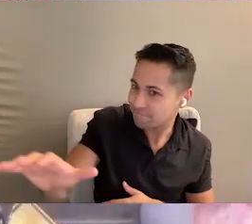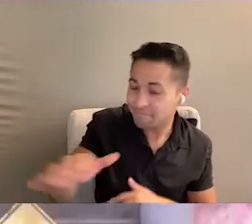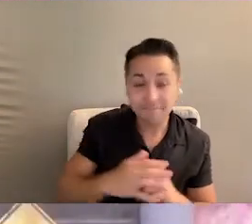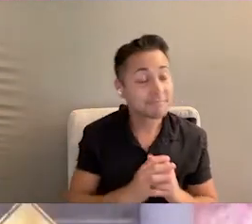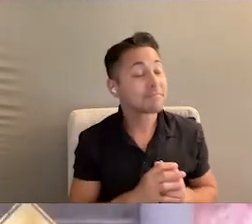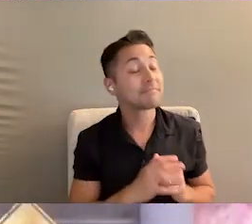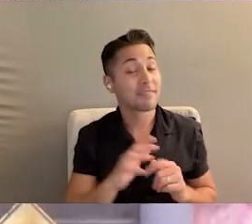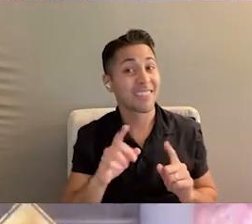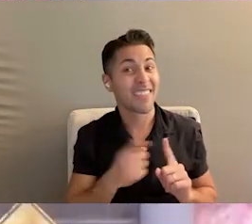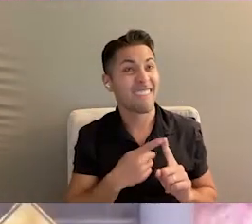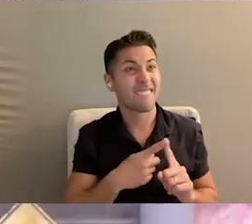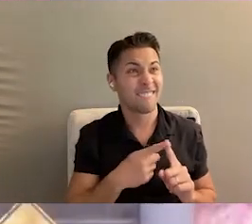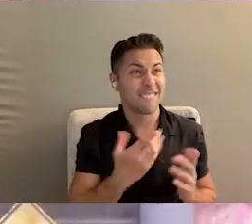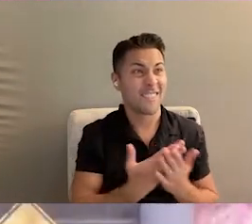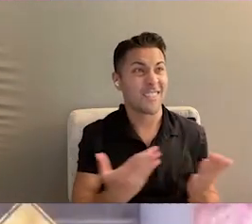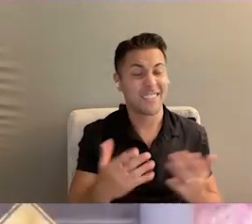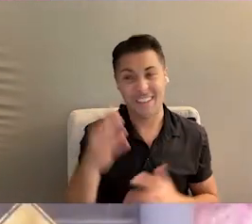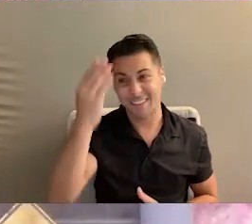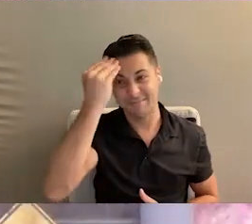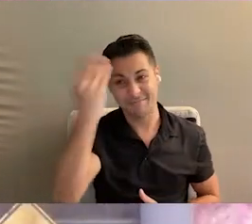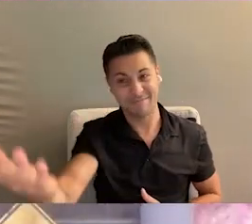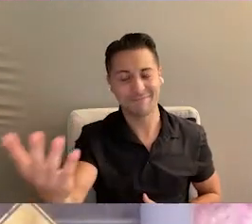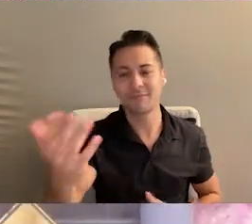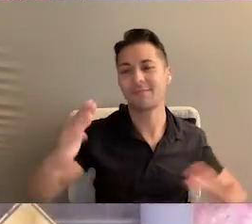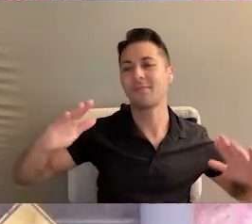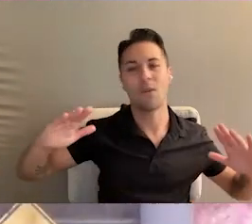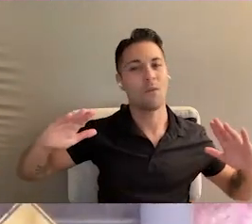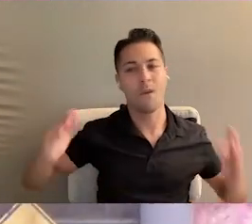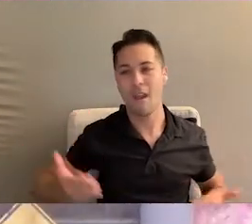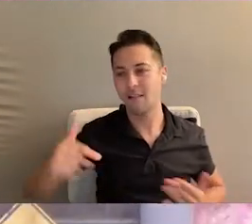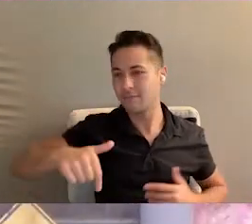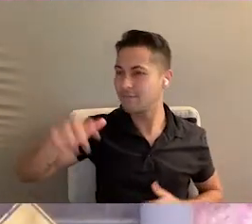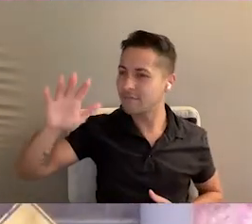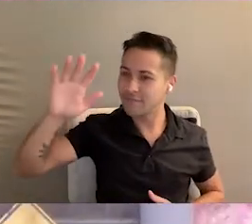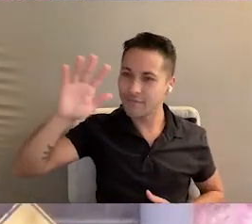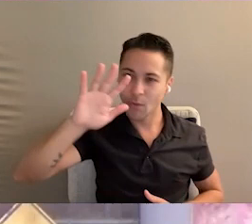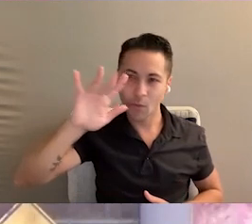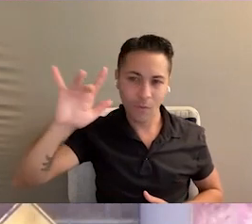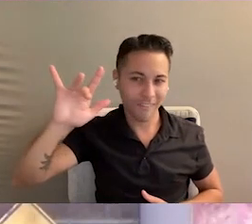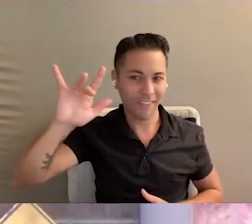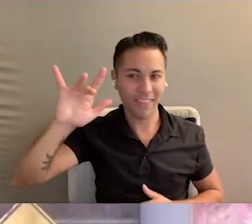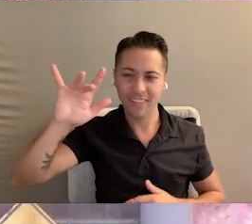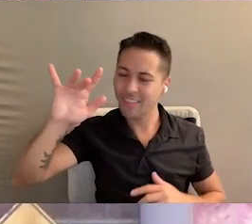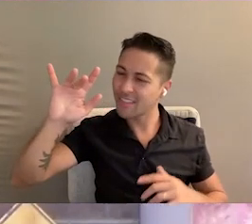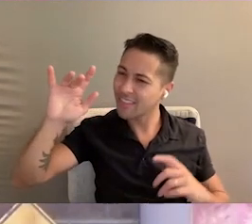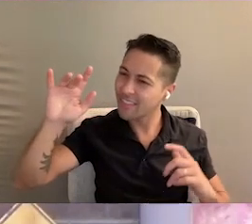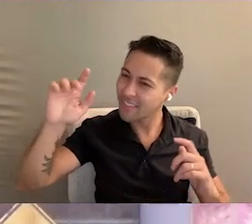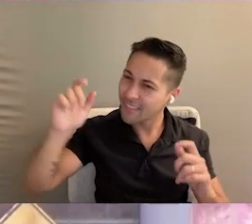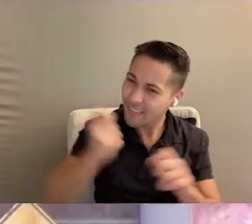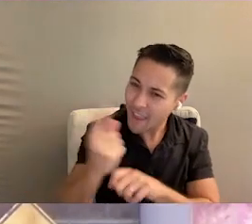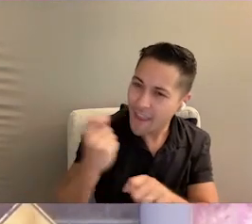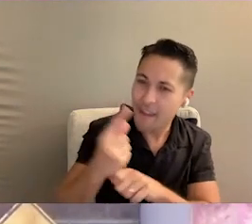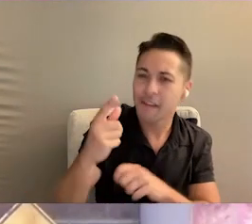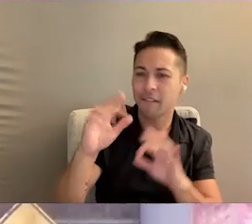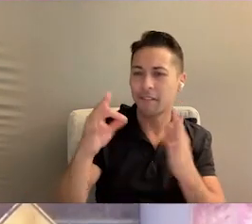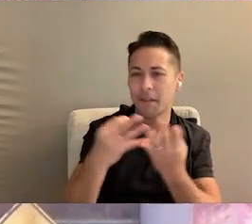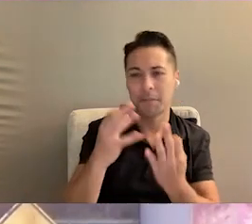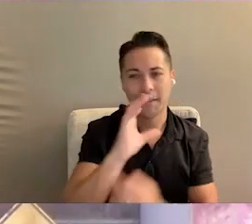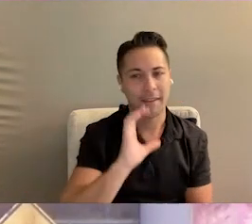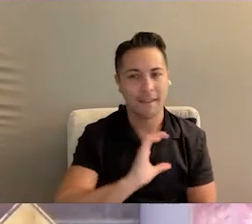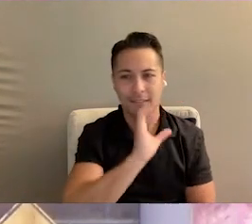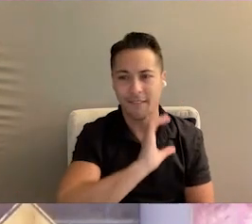The first thing that I would say is welcome to the 25th Annual Family Cafe.